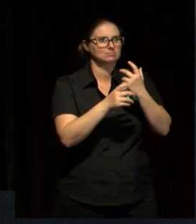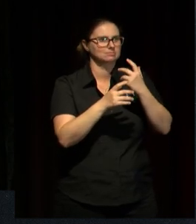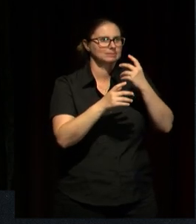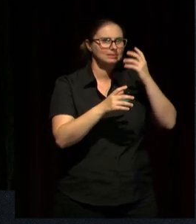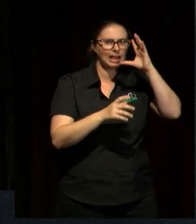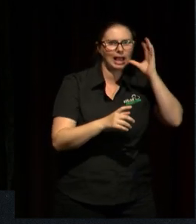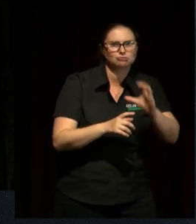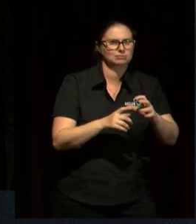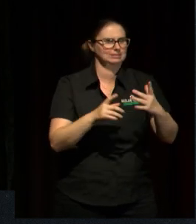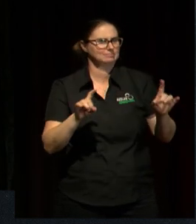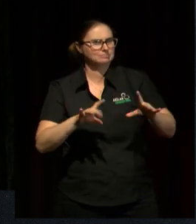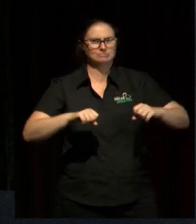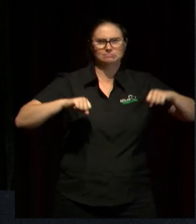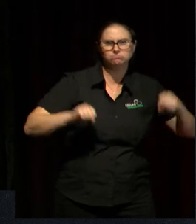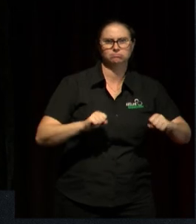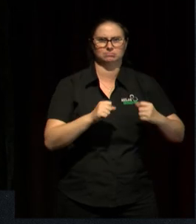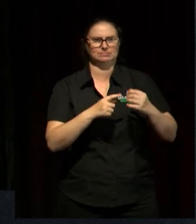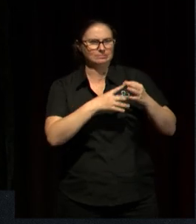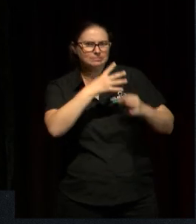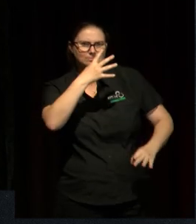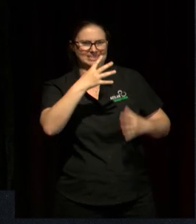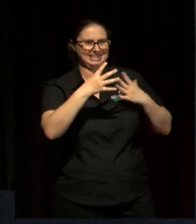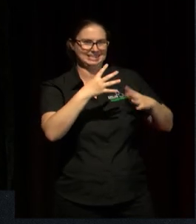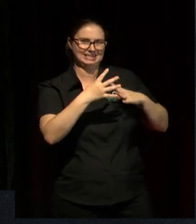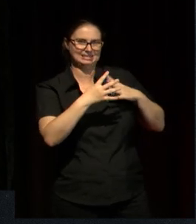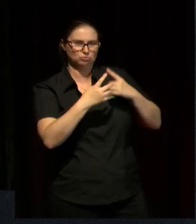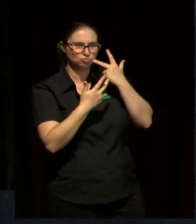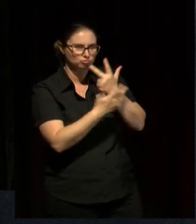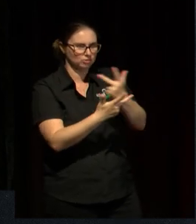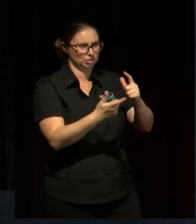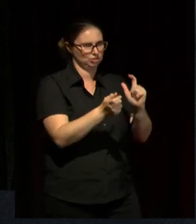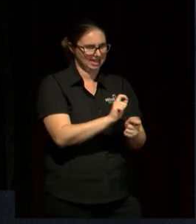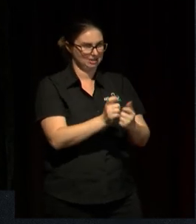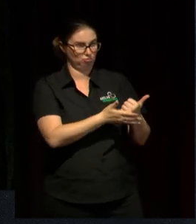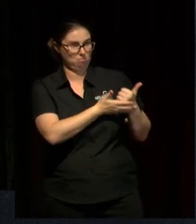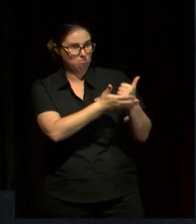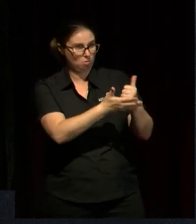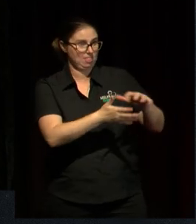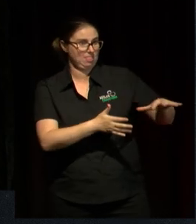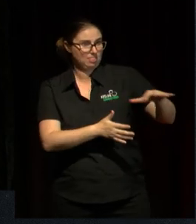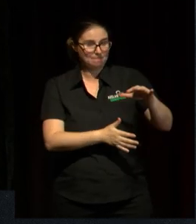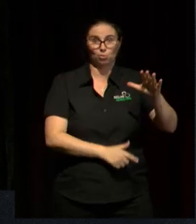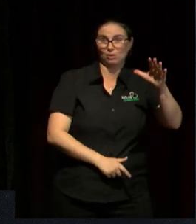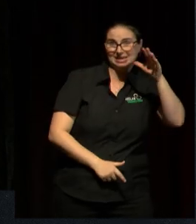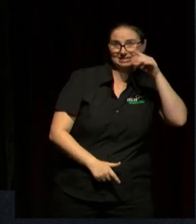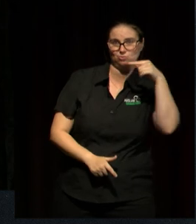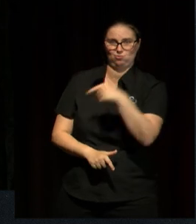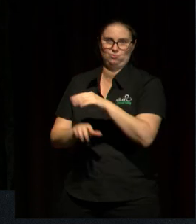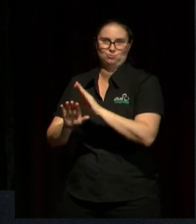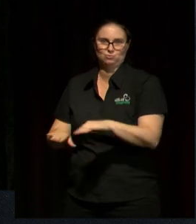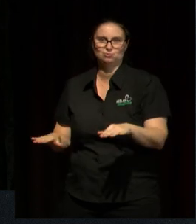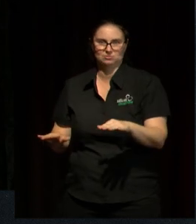children's voices. And if we become the support system for that and honestly